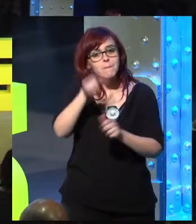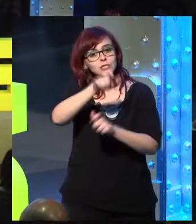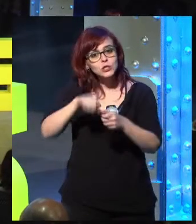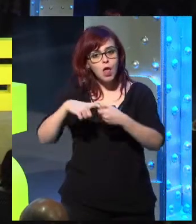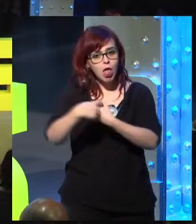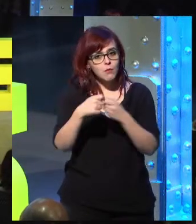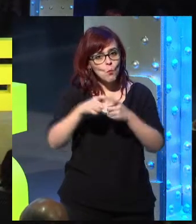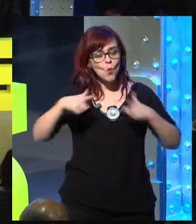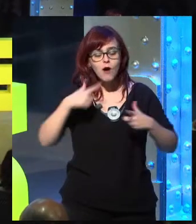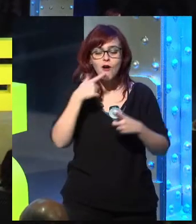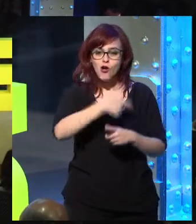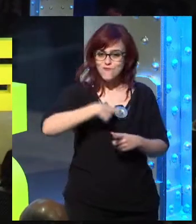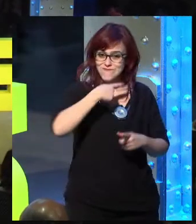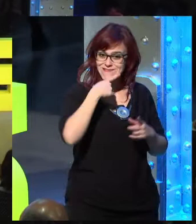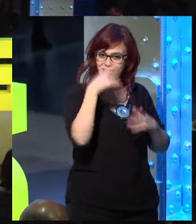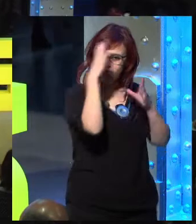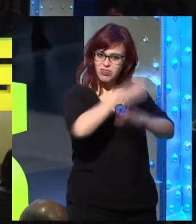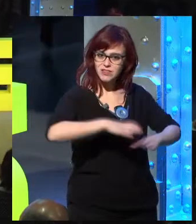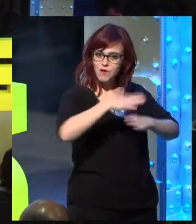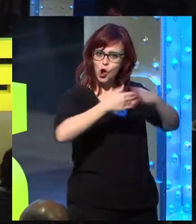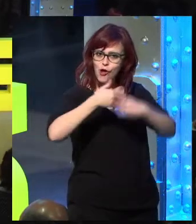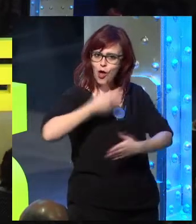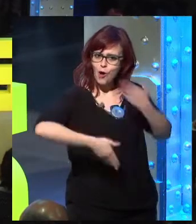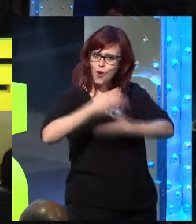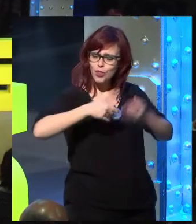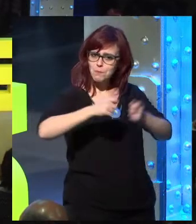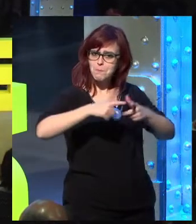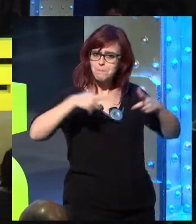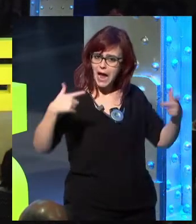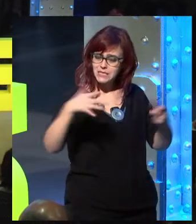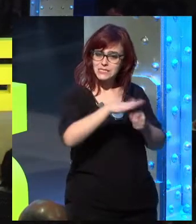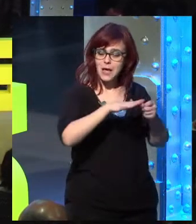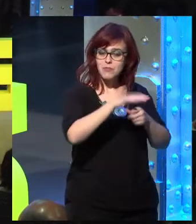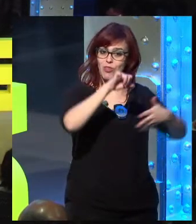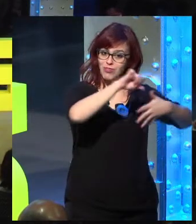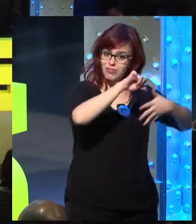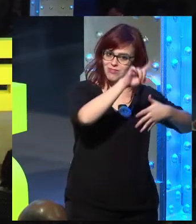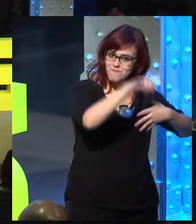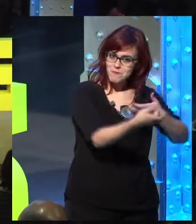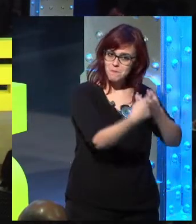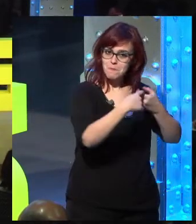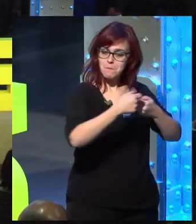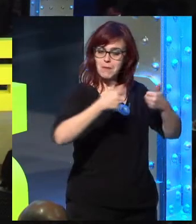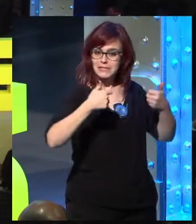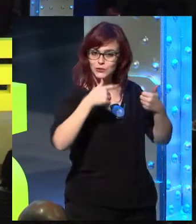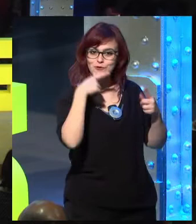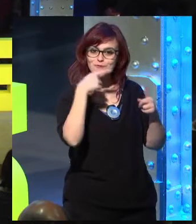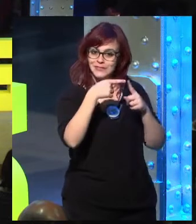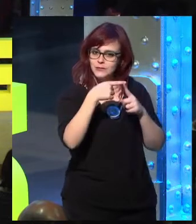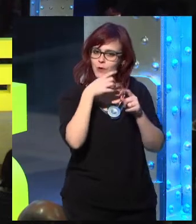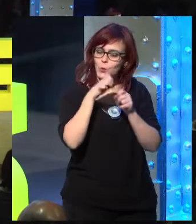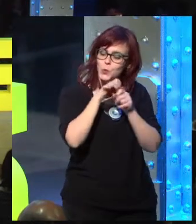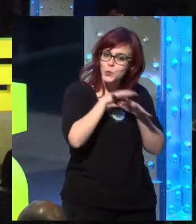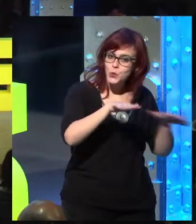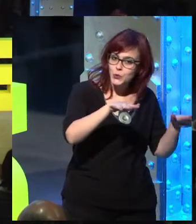many other people have joined us in our scientific committee with this